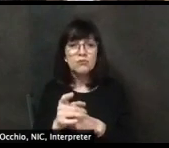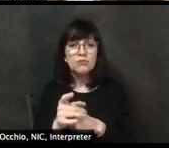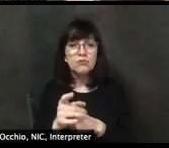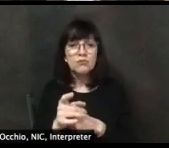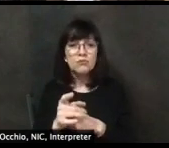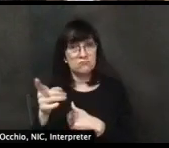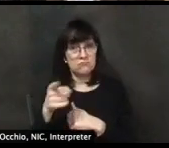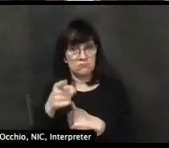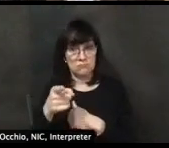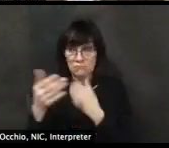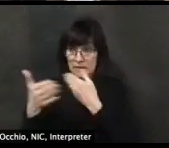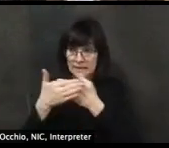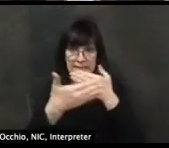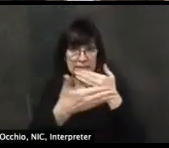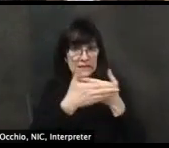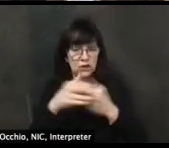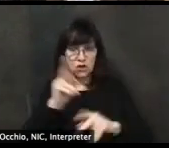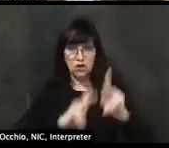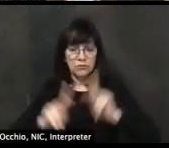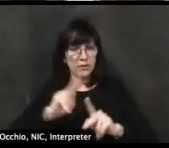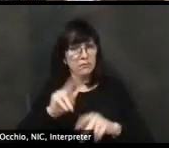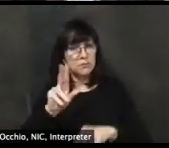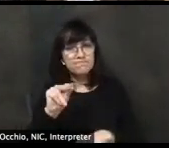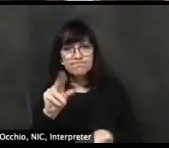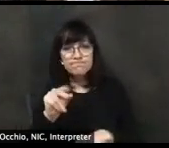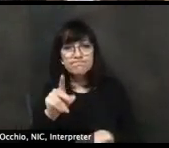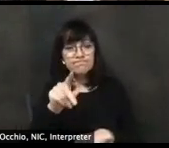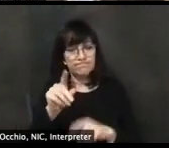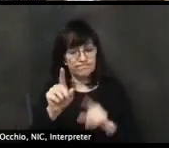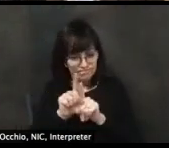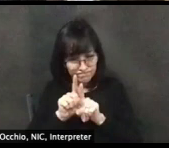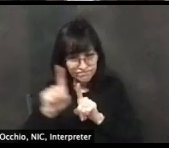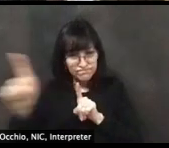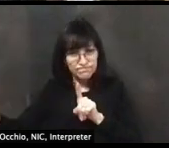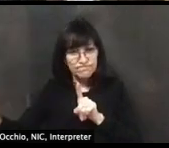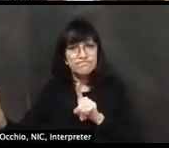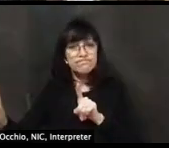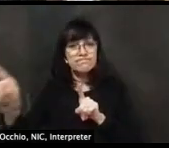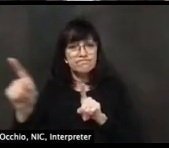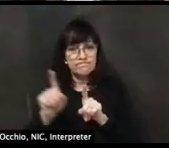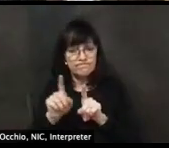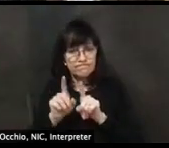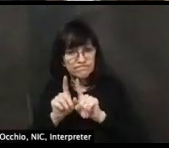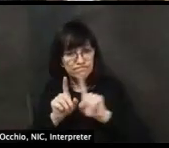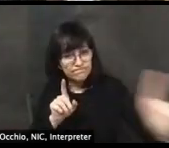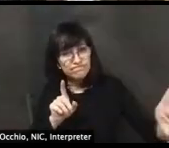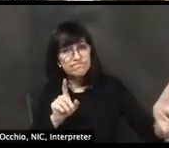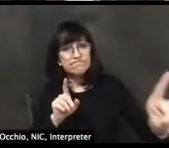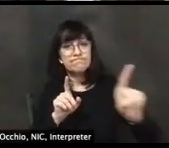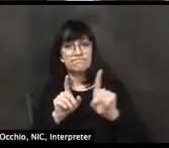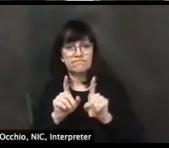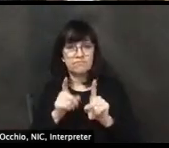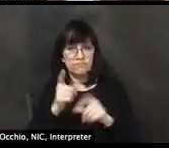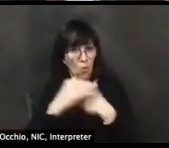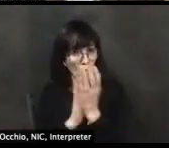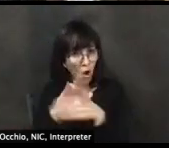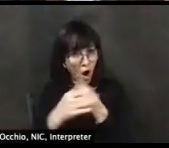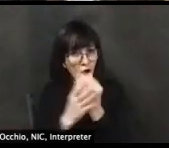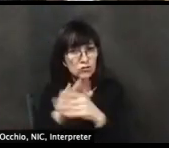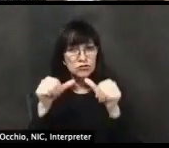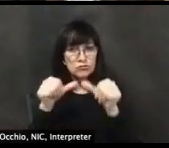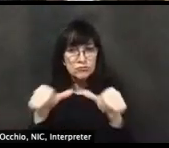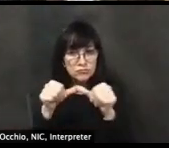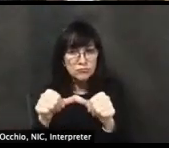from people as much as possible. Certainly, you know, those measures of keeping your hands clean, hand sanitizer, face